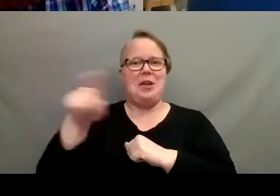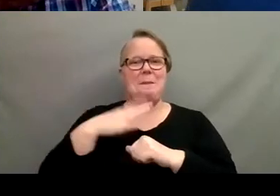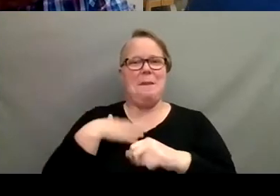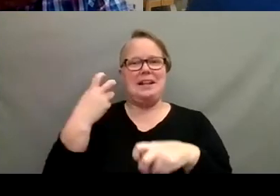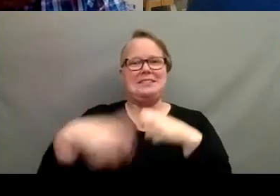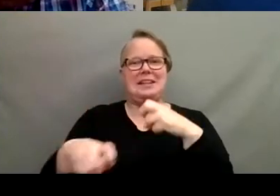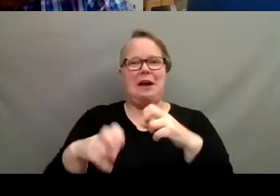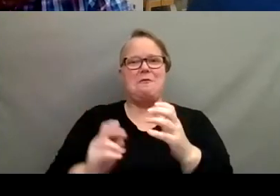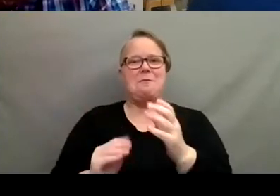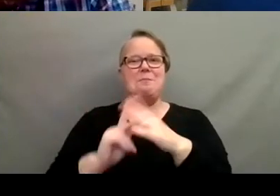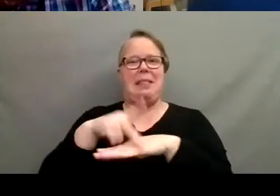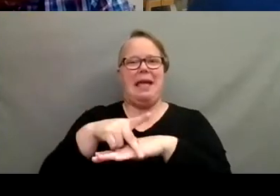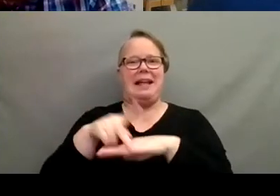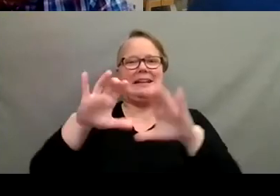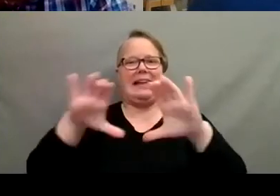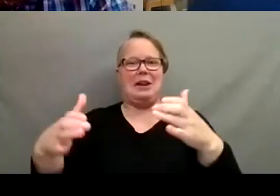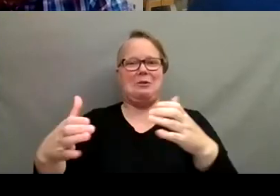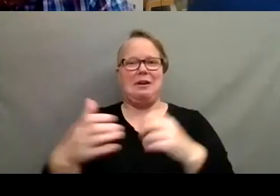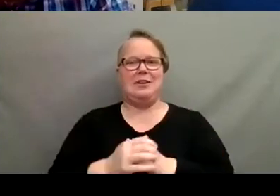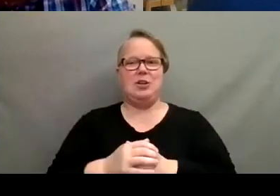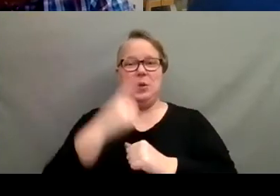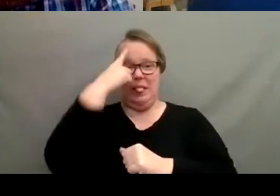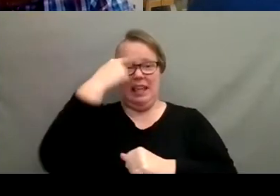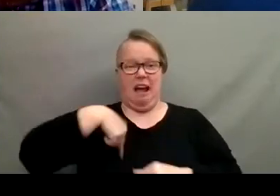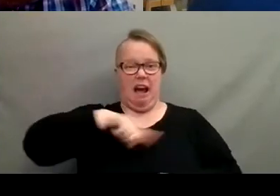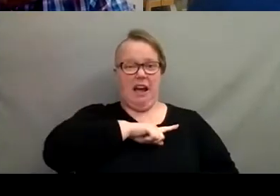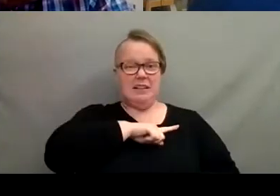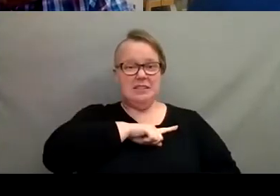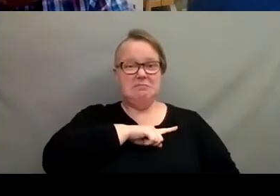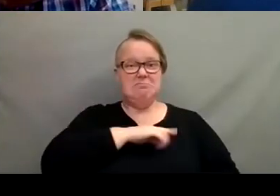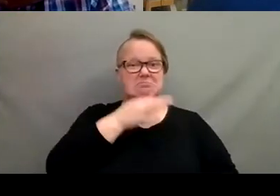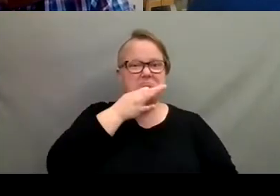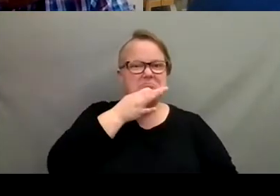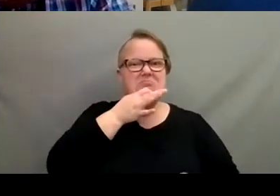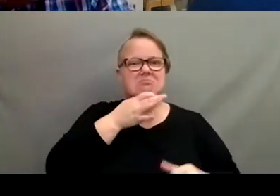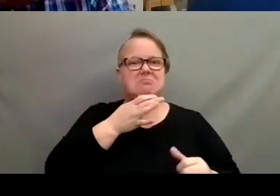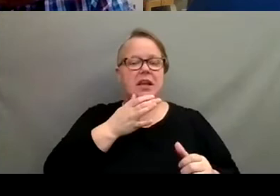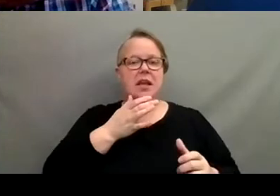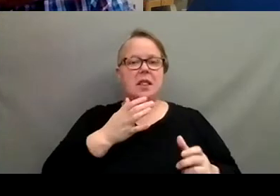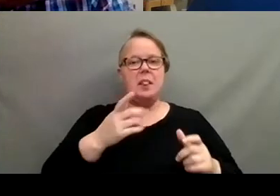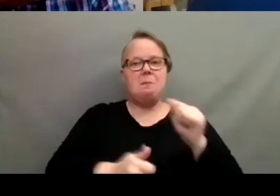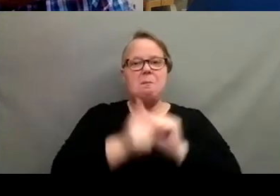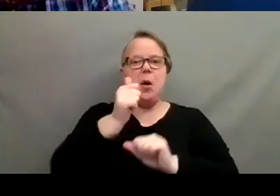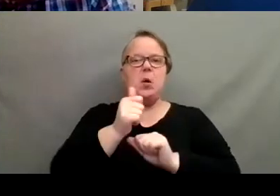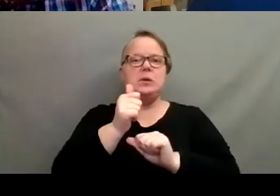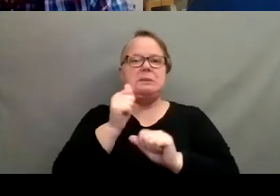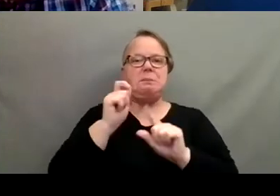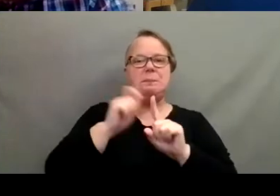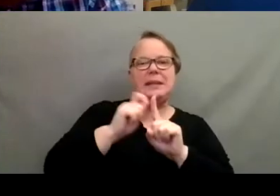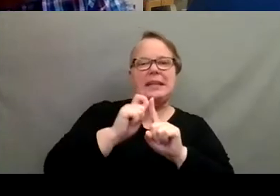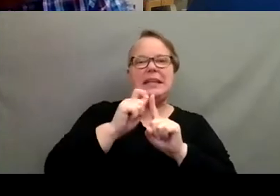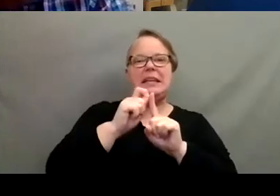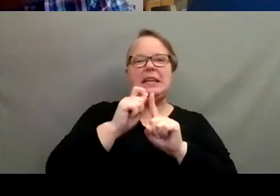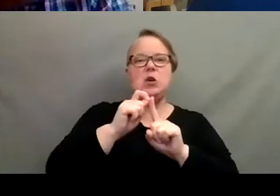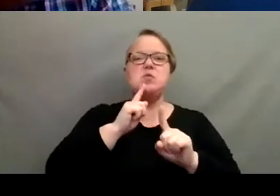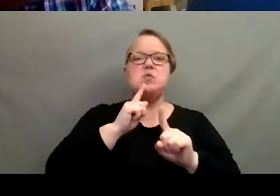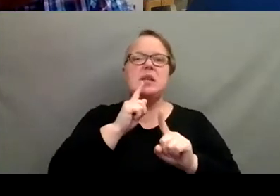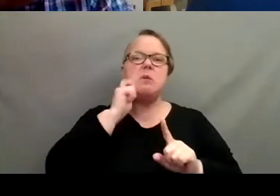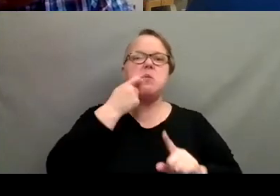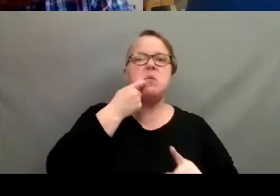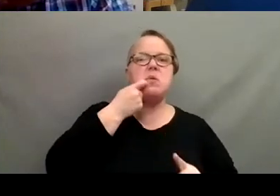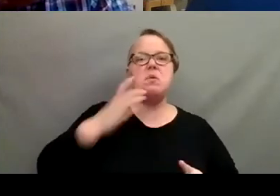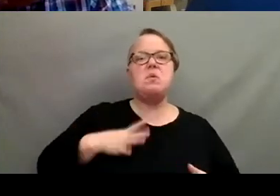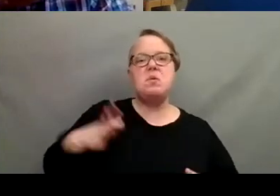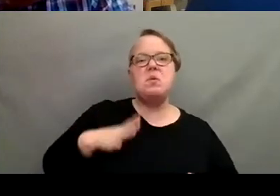go. Yeah. You'd think us as horticulturists, we would be growing like the most finicky, like really cool house